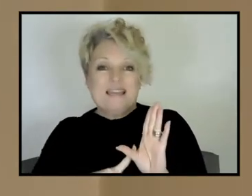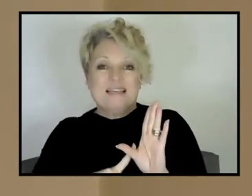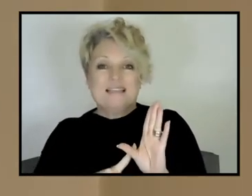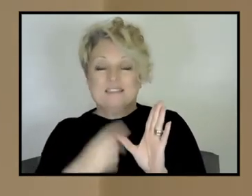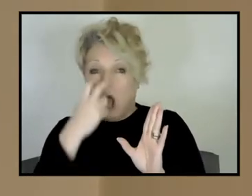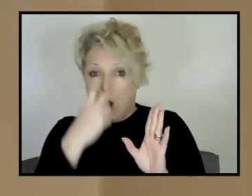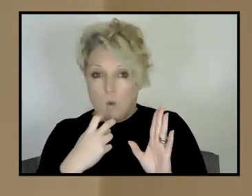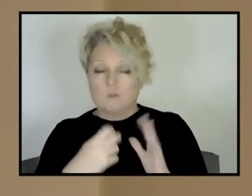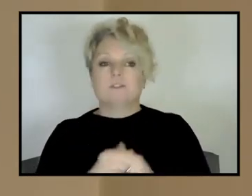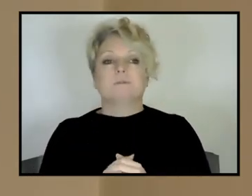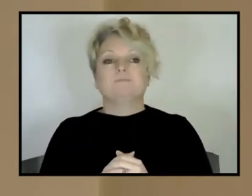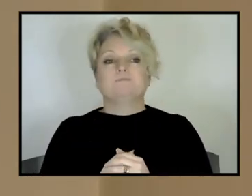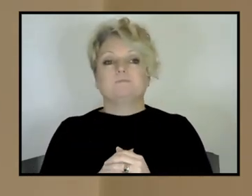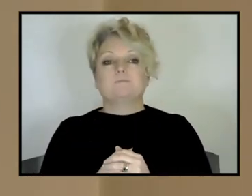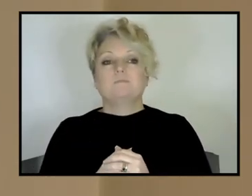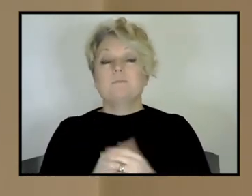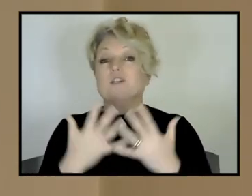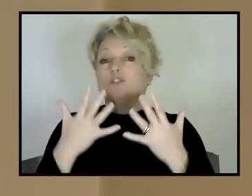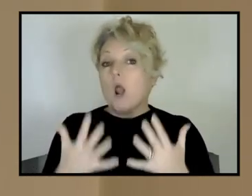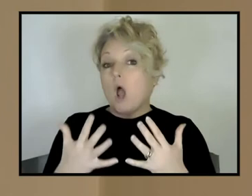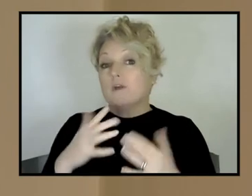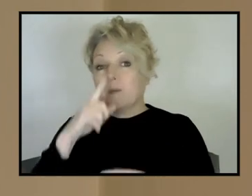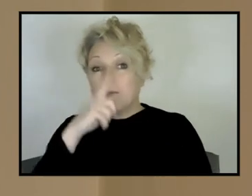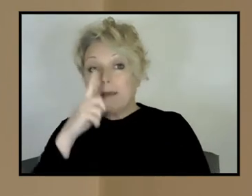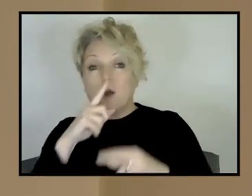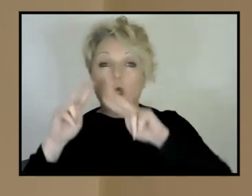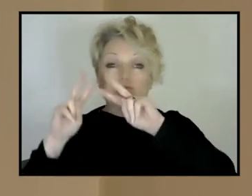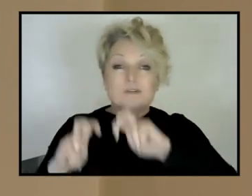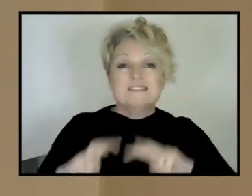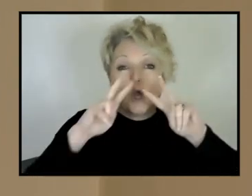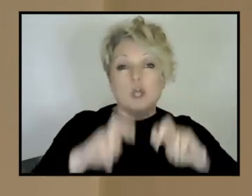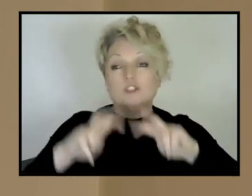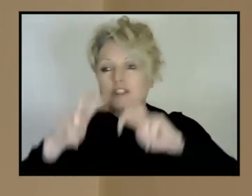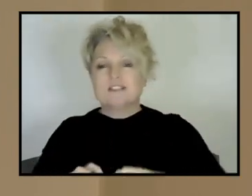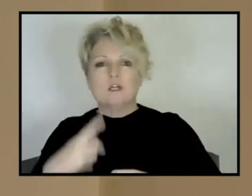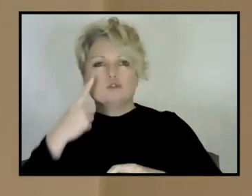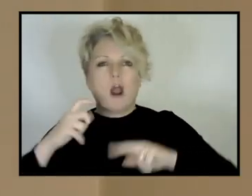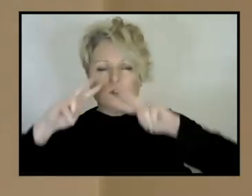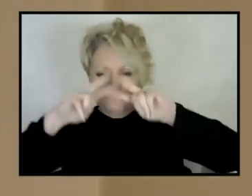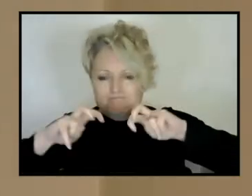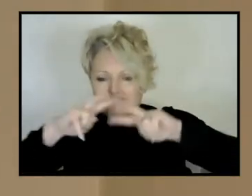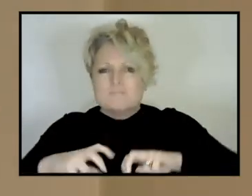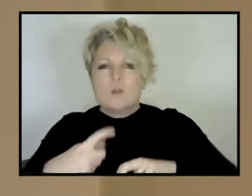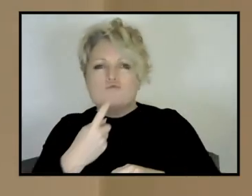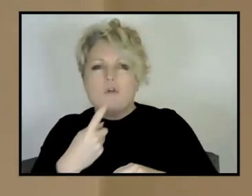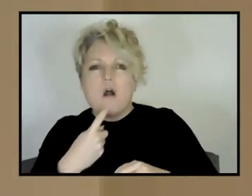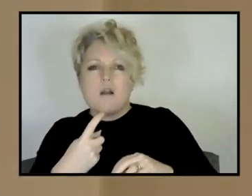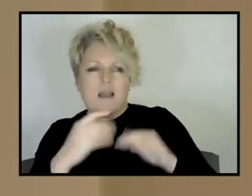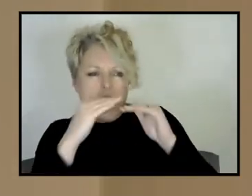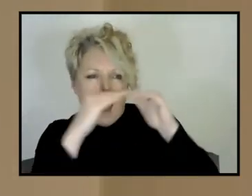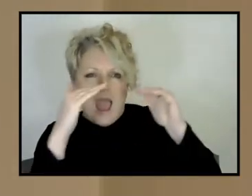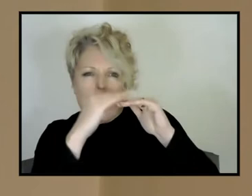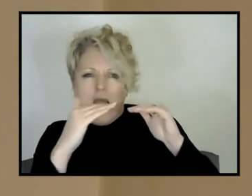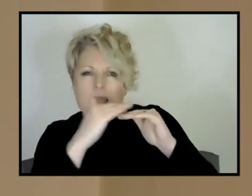thought a lot of people, and again, a lot of personalities have been involved in trying to unravel the record. And as Pete said, looking at the continents, you've got